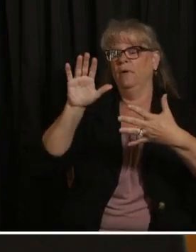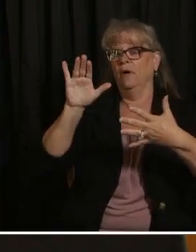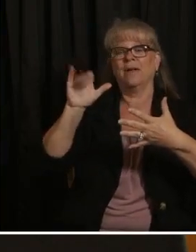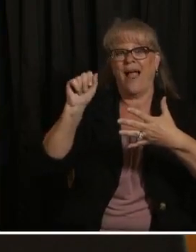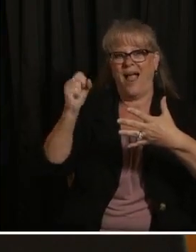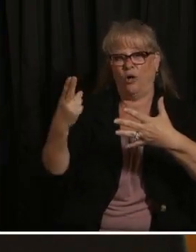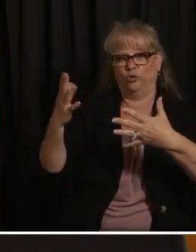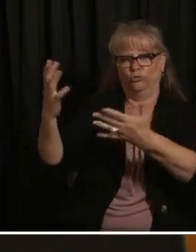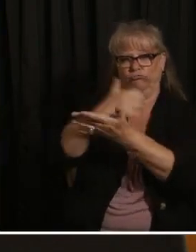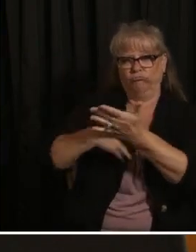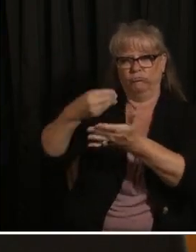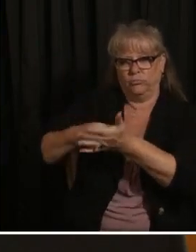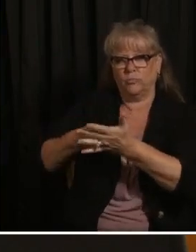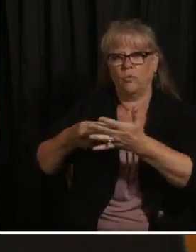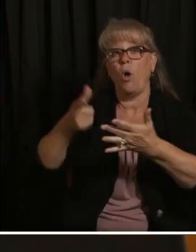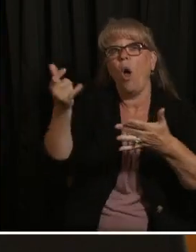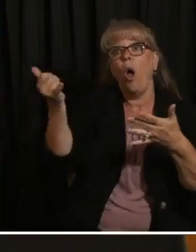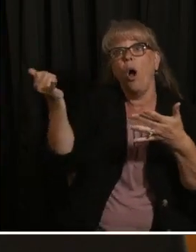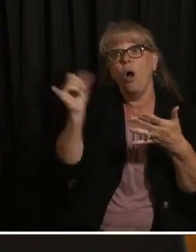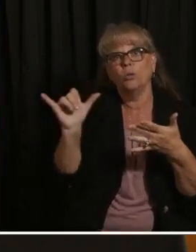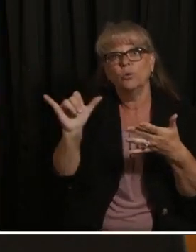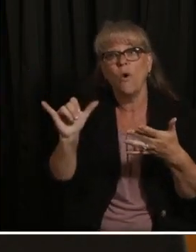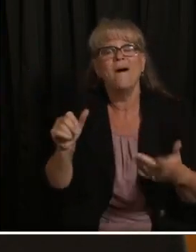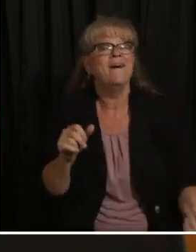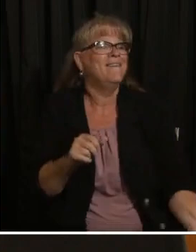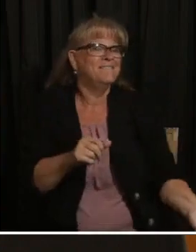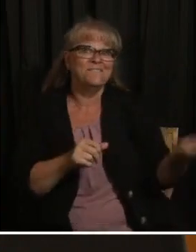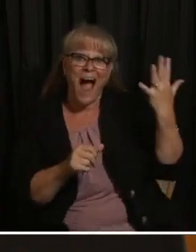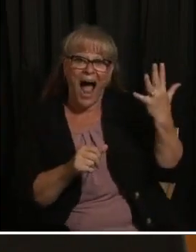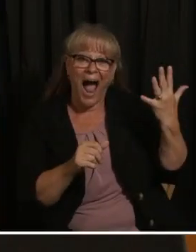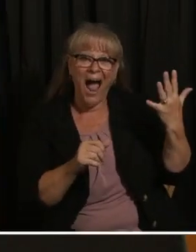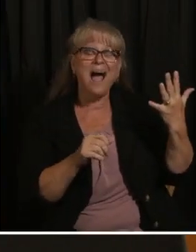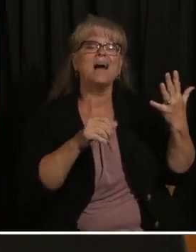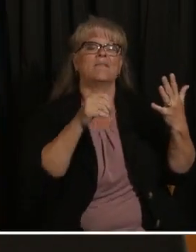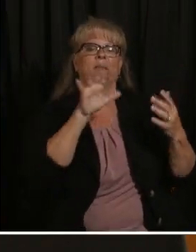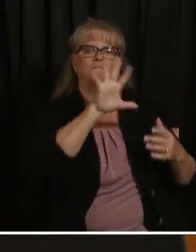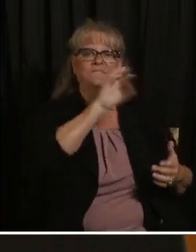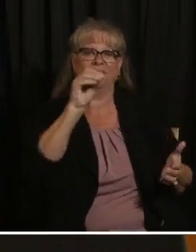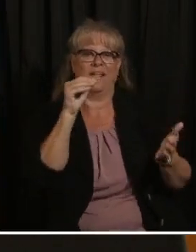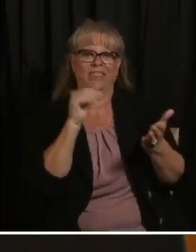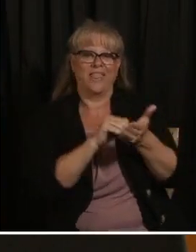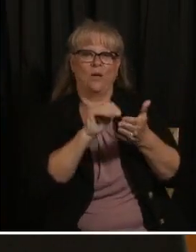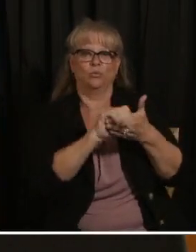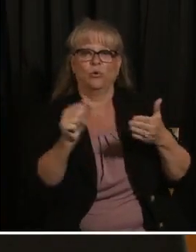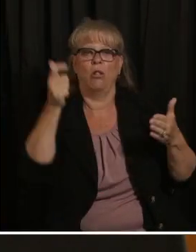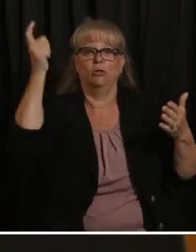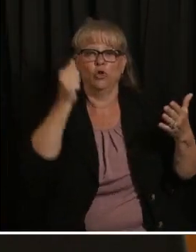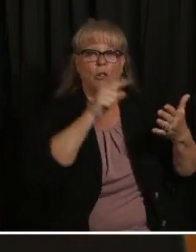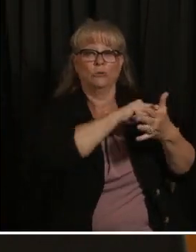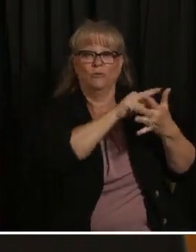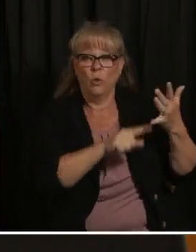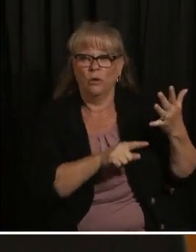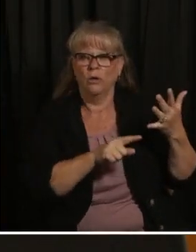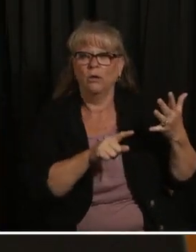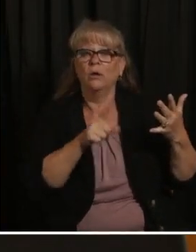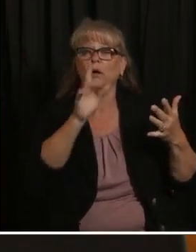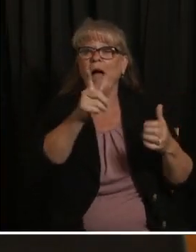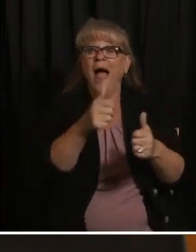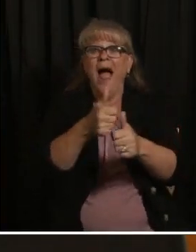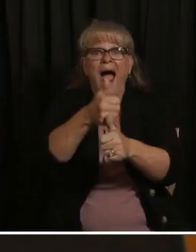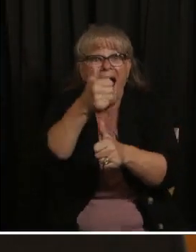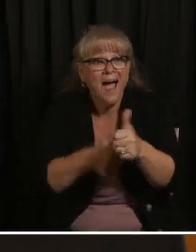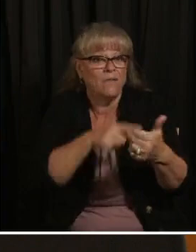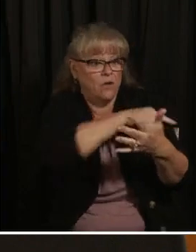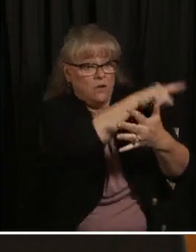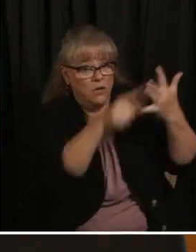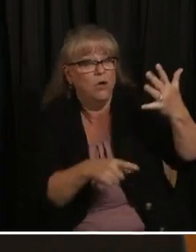thousand dollar scholarship winners and just as a reminder everybody who's been vaccinated is entered if you're 12 to